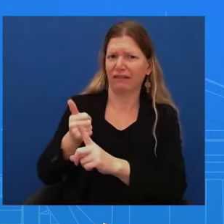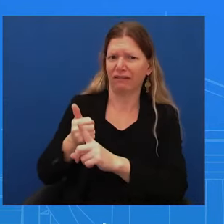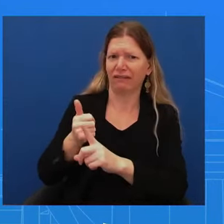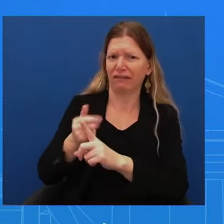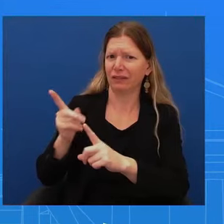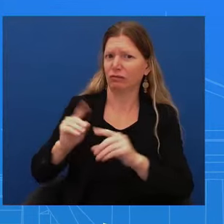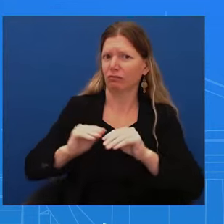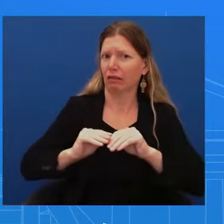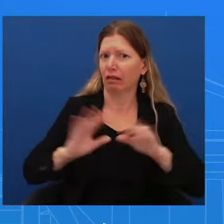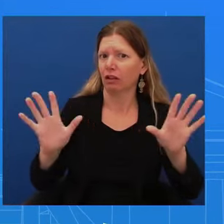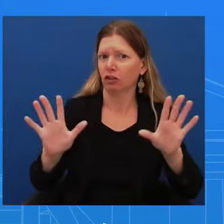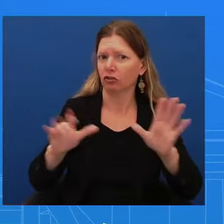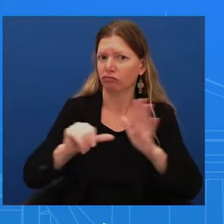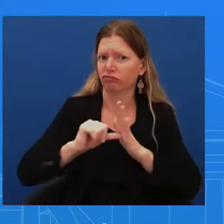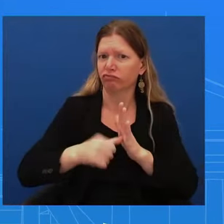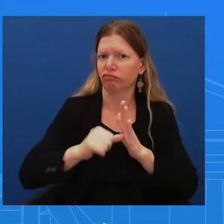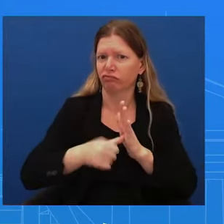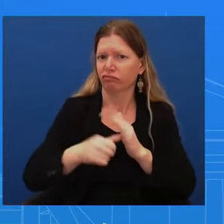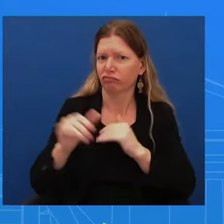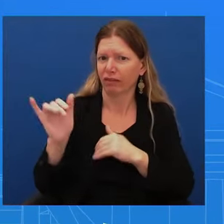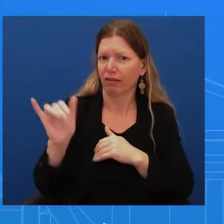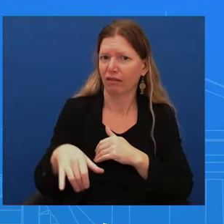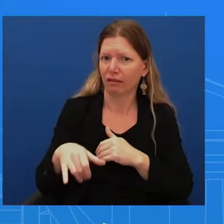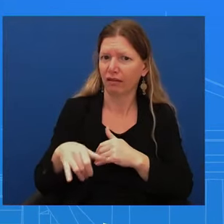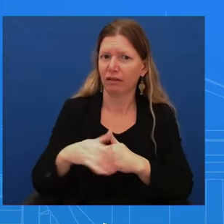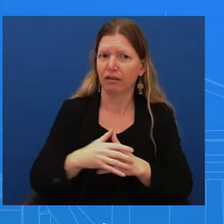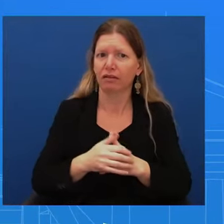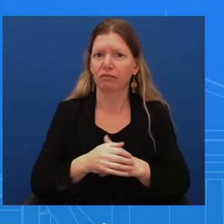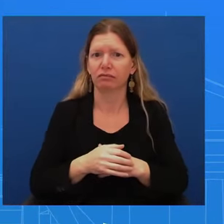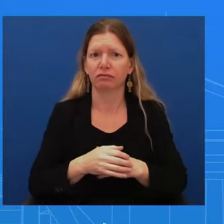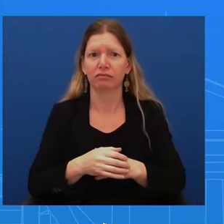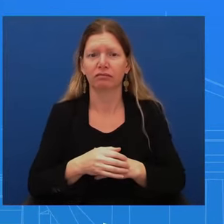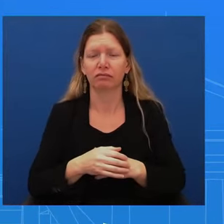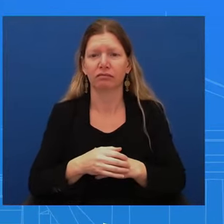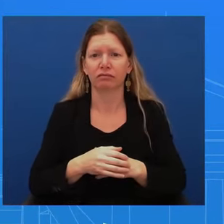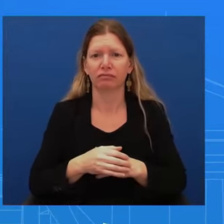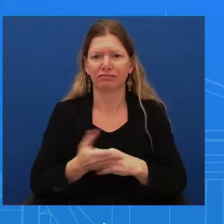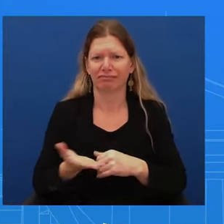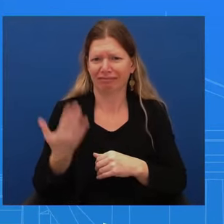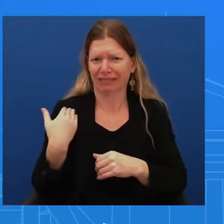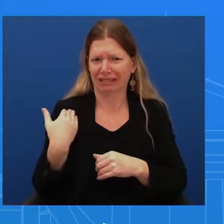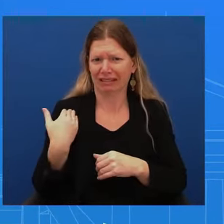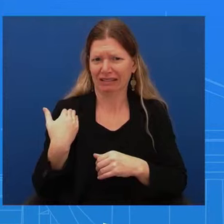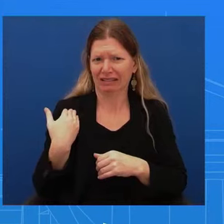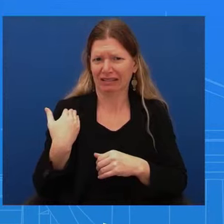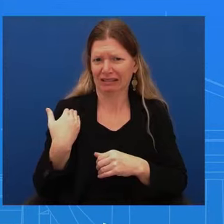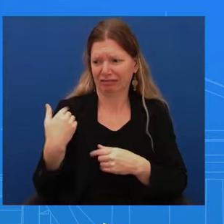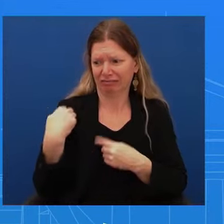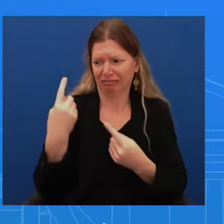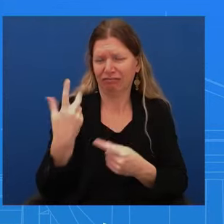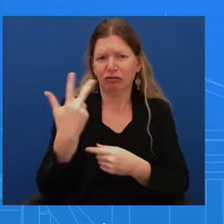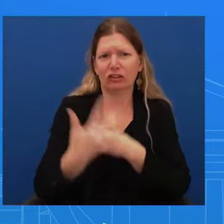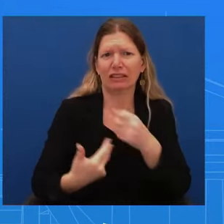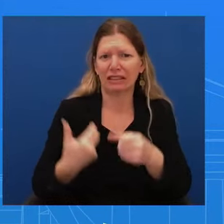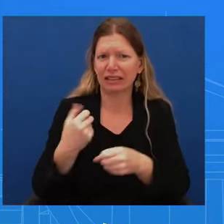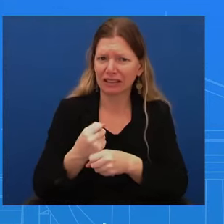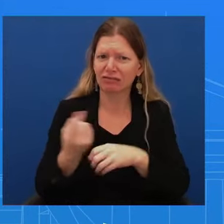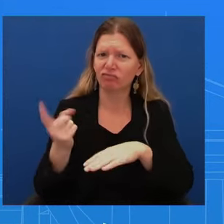has been very clear about that over the past three years of this administration, making sure that there is safety, that